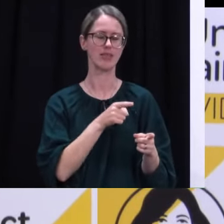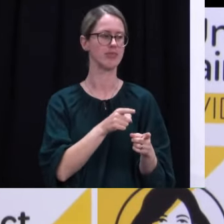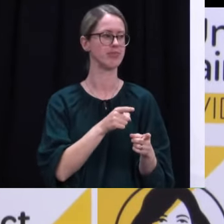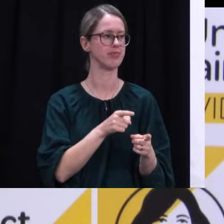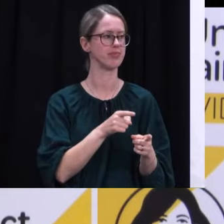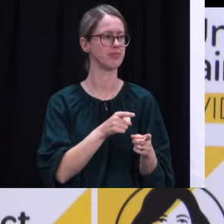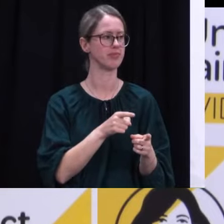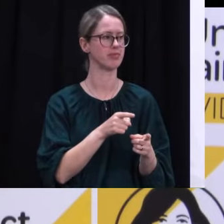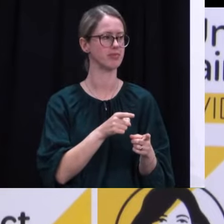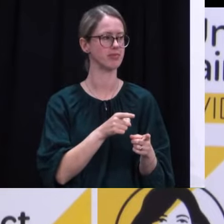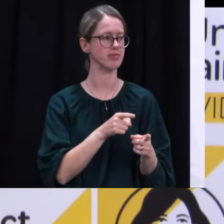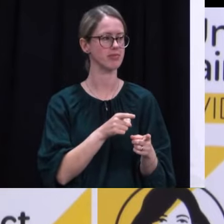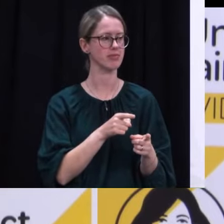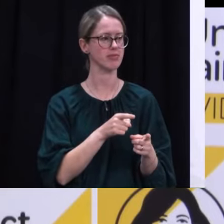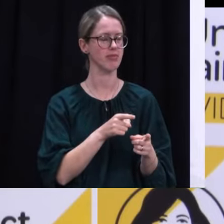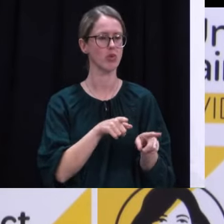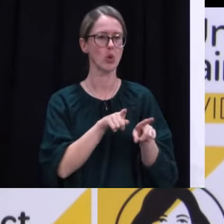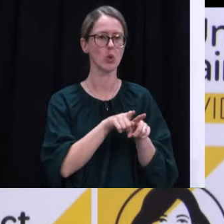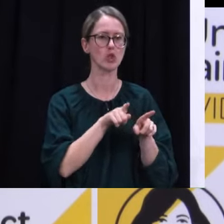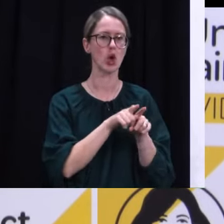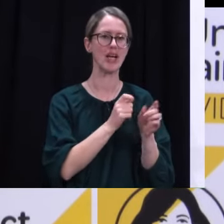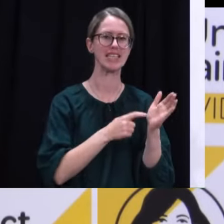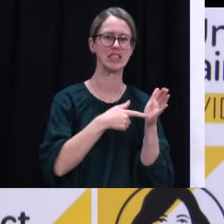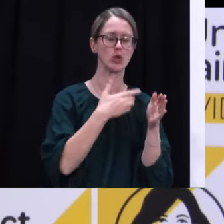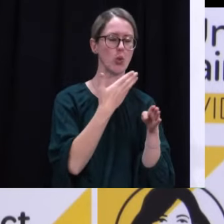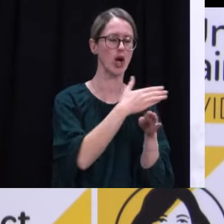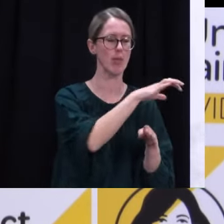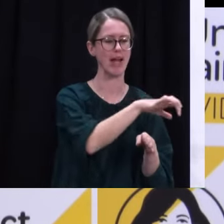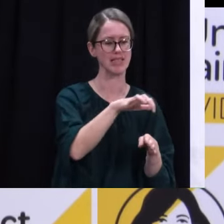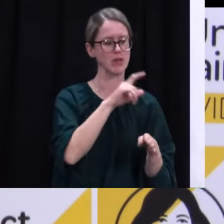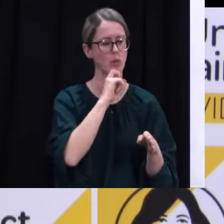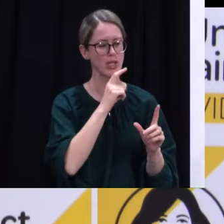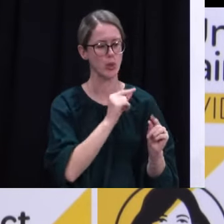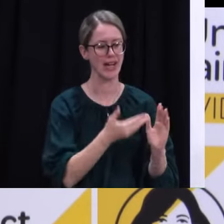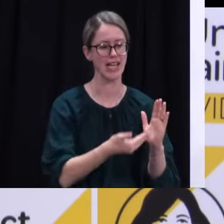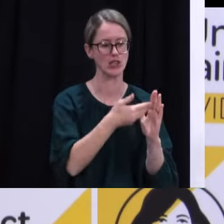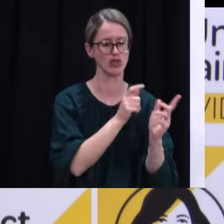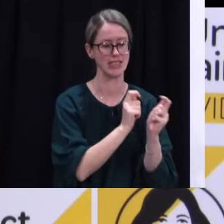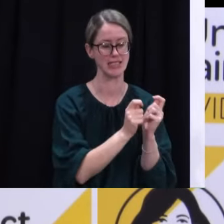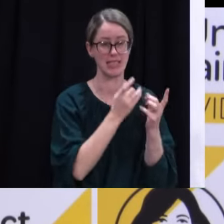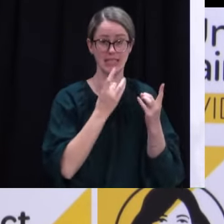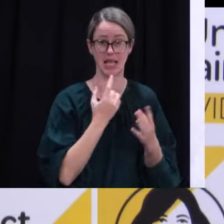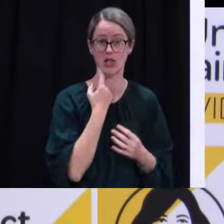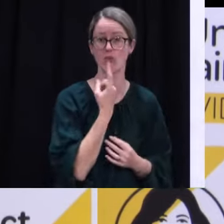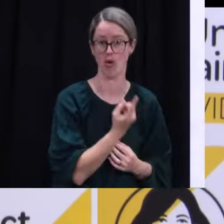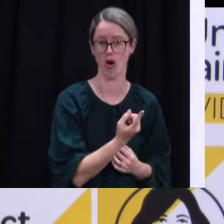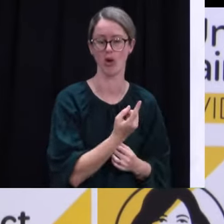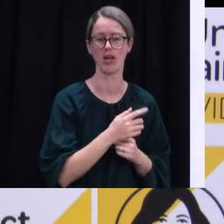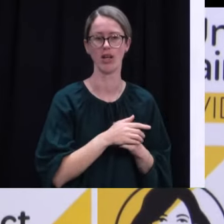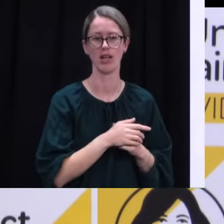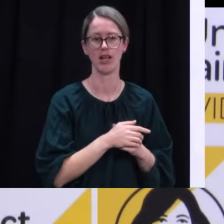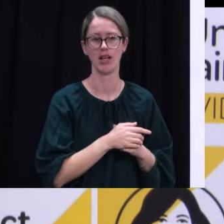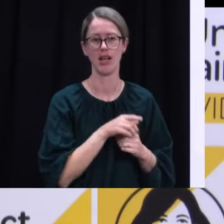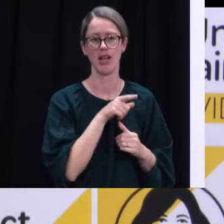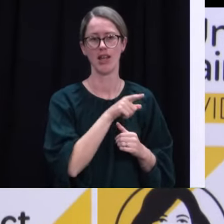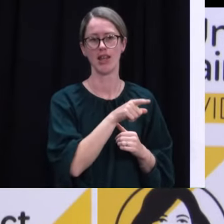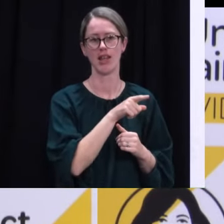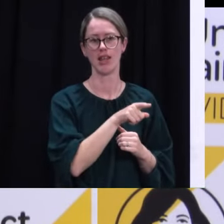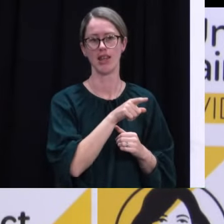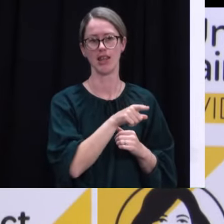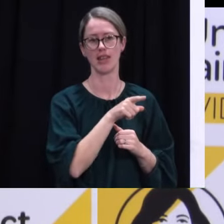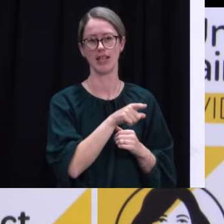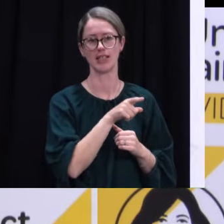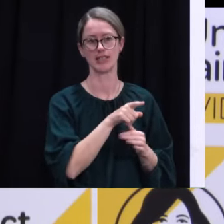targeted testing of some of our essential workplaces and that will start from tomorrow. And that's in addition, of course, to the